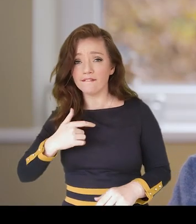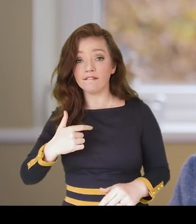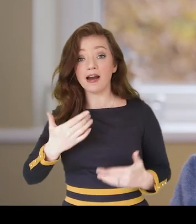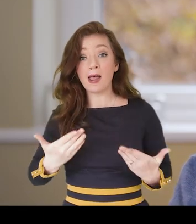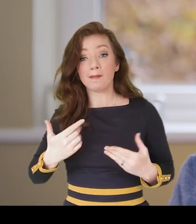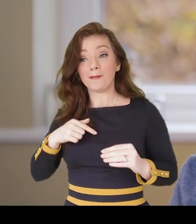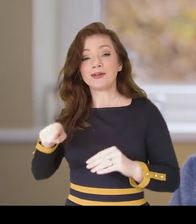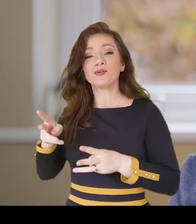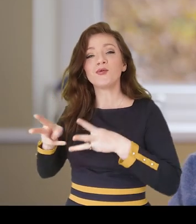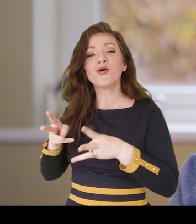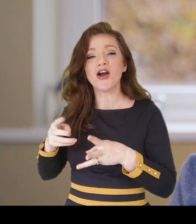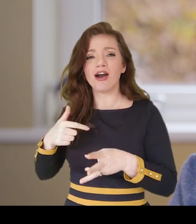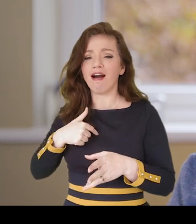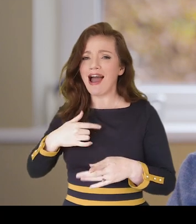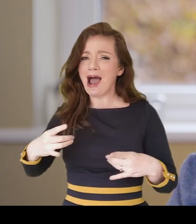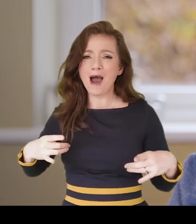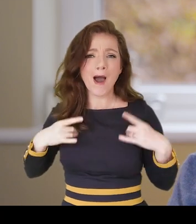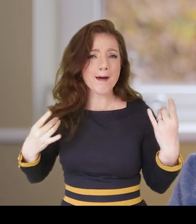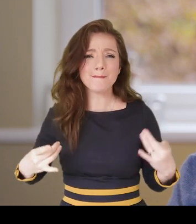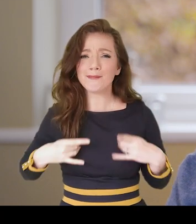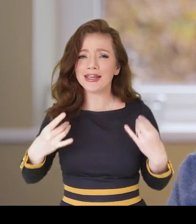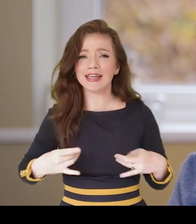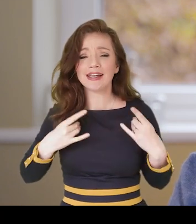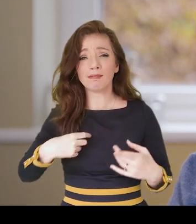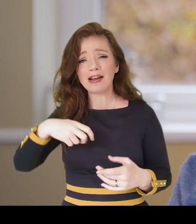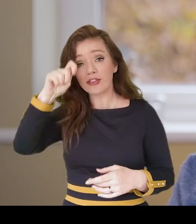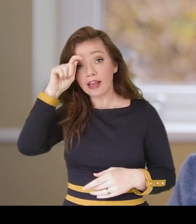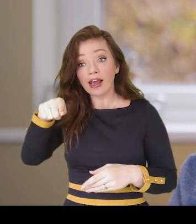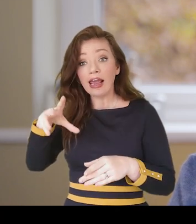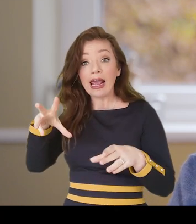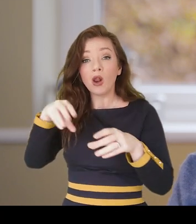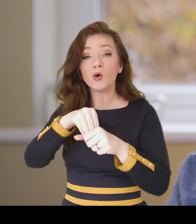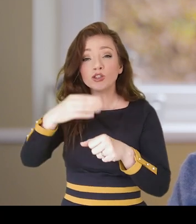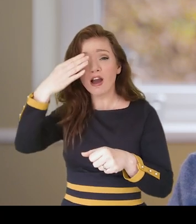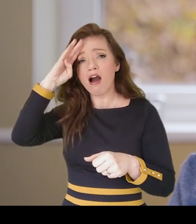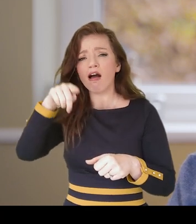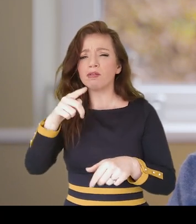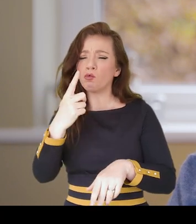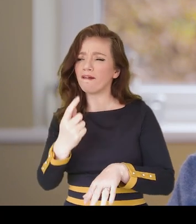happy where I'm working at the moment and I think that Inclusion Ireland are one of the best